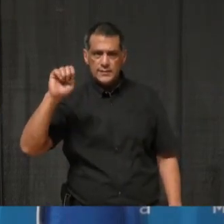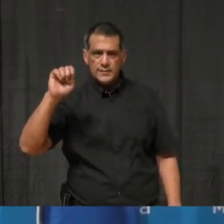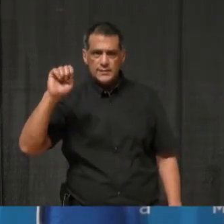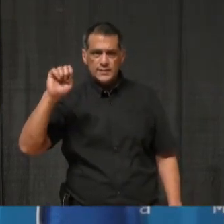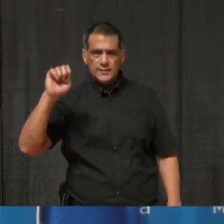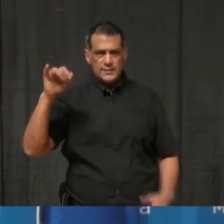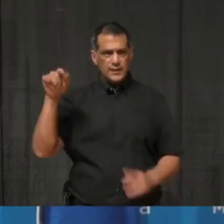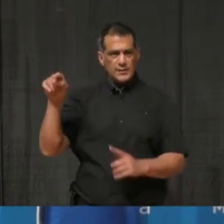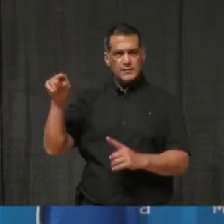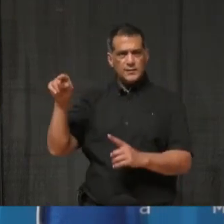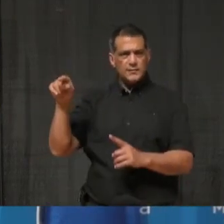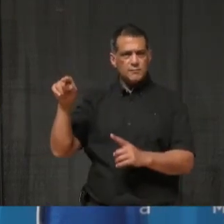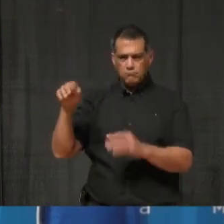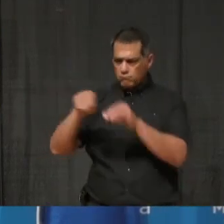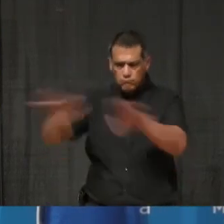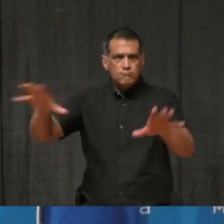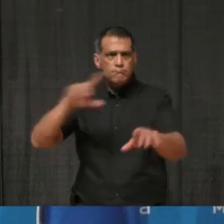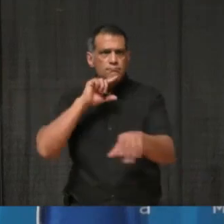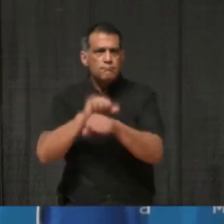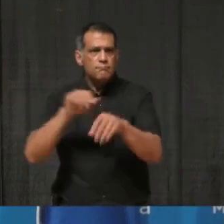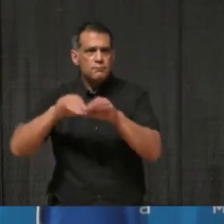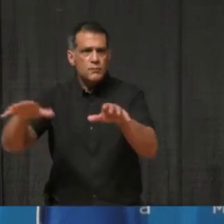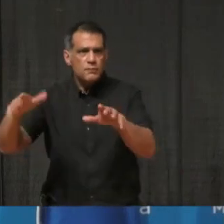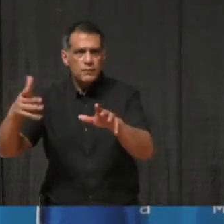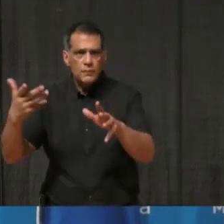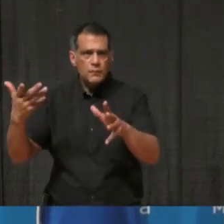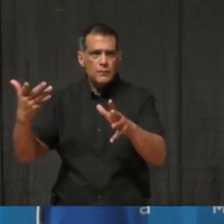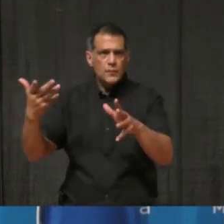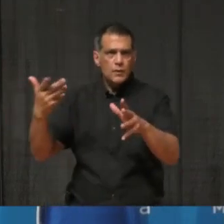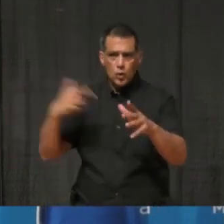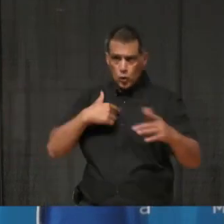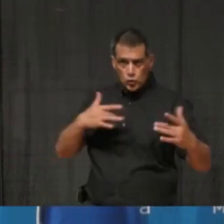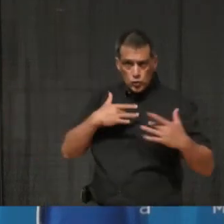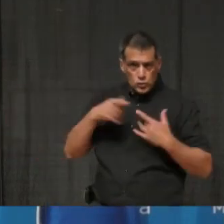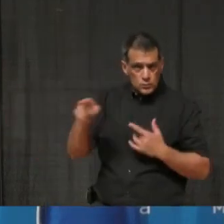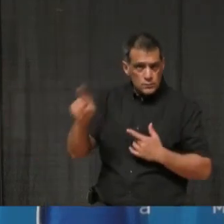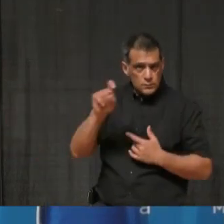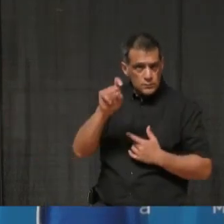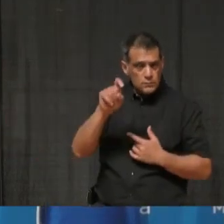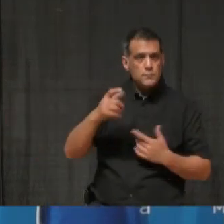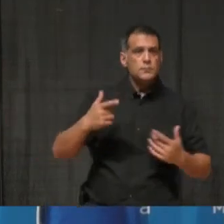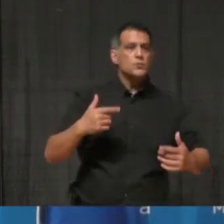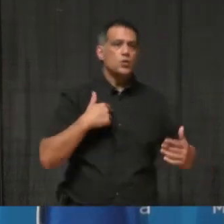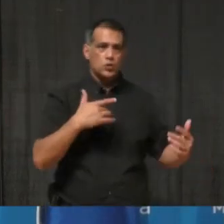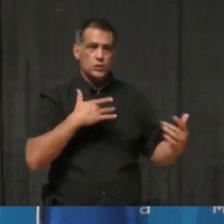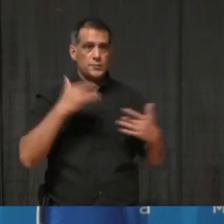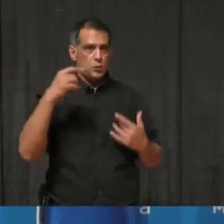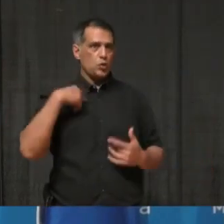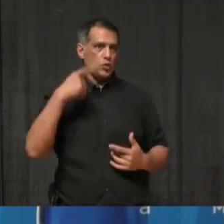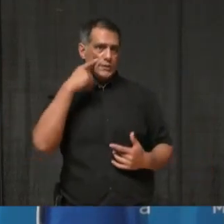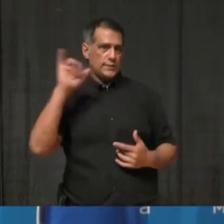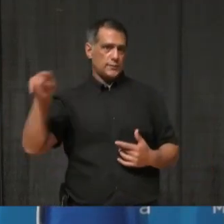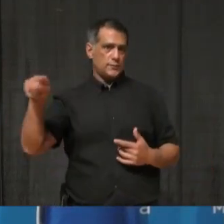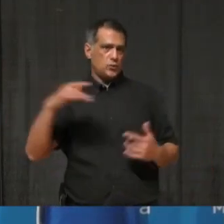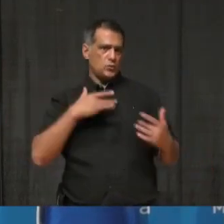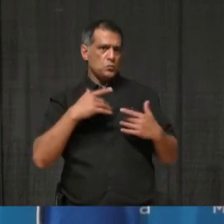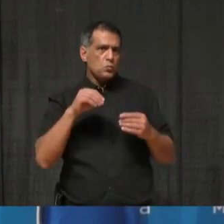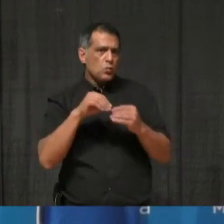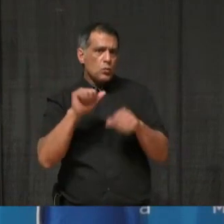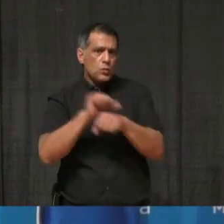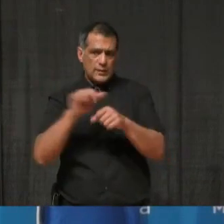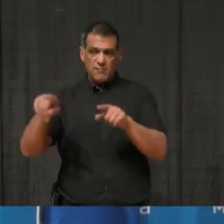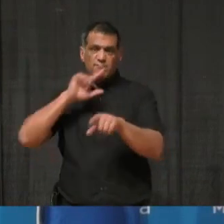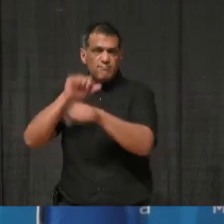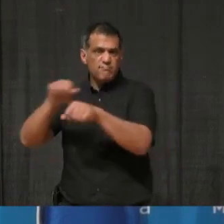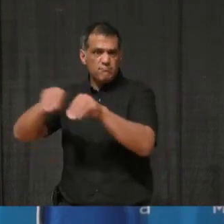and how concerned are you about it? Well, I'll say, Beatrice, that we're always very concerned when we hear about a workplace outbreak, especially one